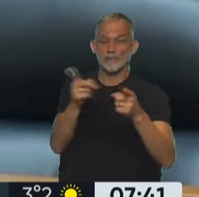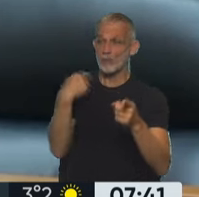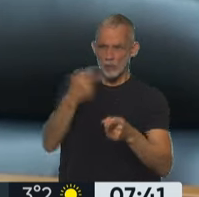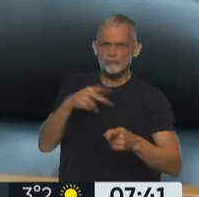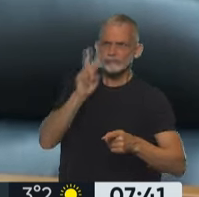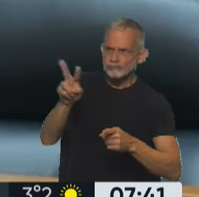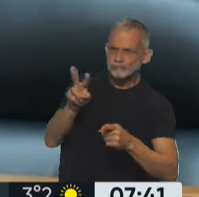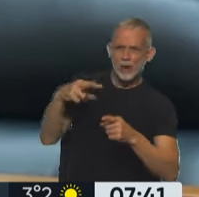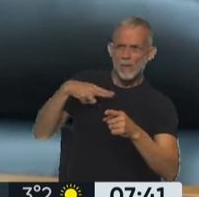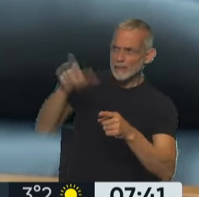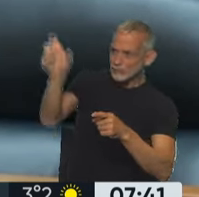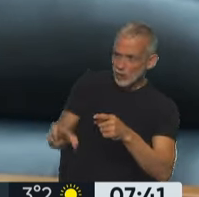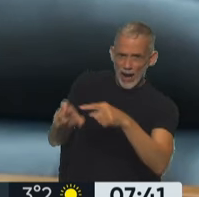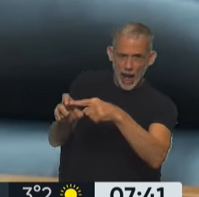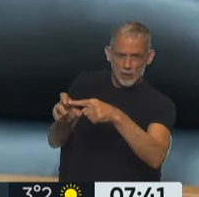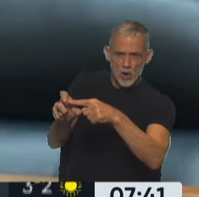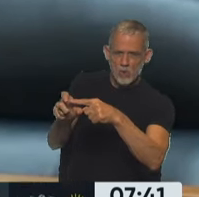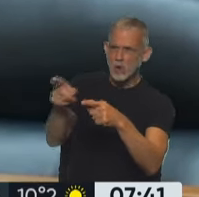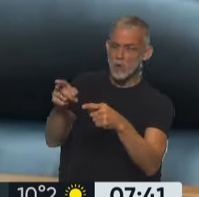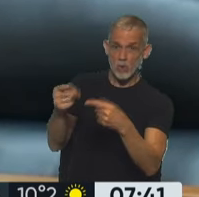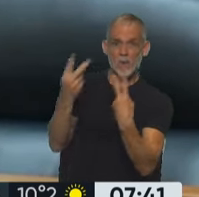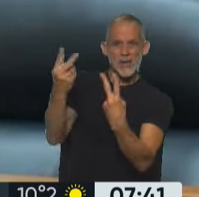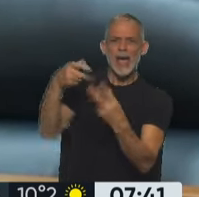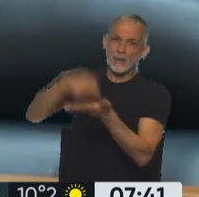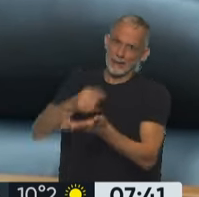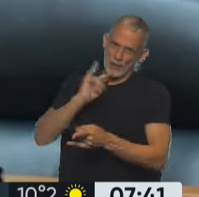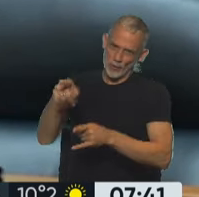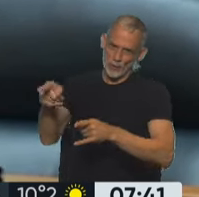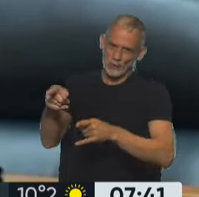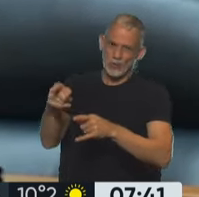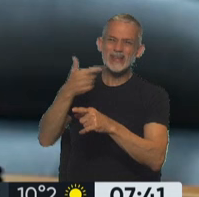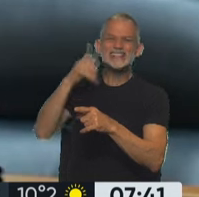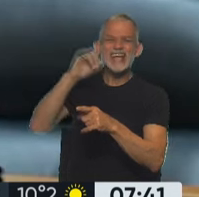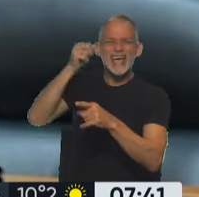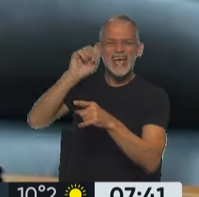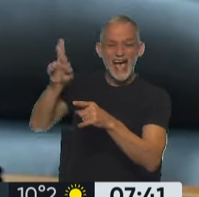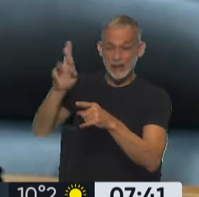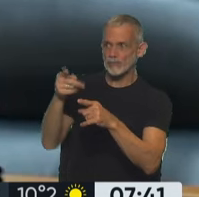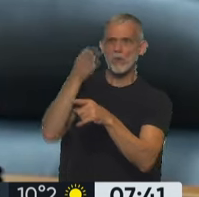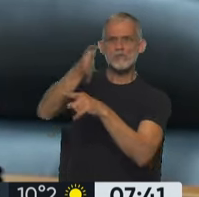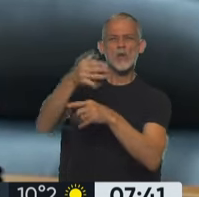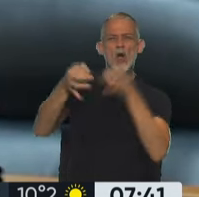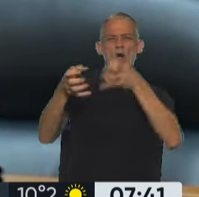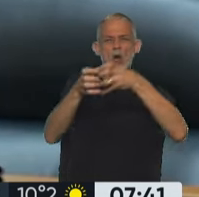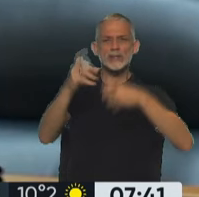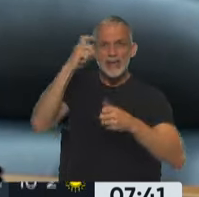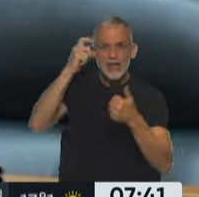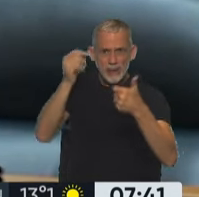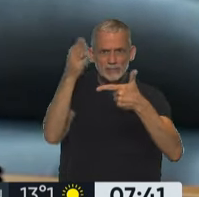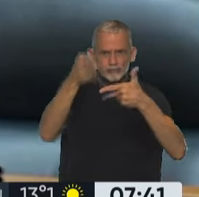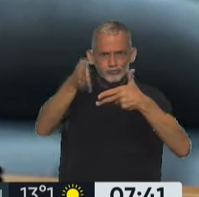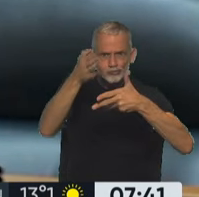En el billionaire que generously sponsoredó este trip, Paul Singer, did business before the court at least 10